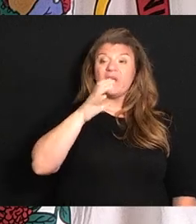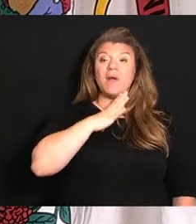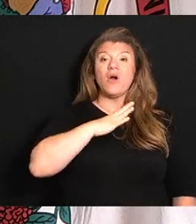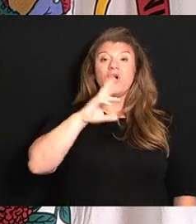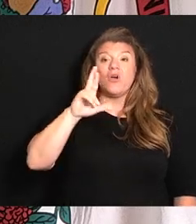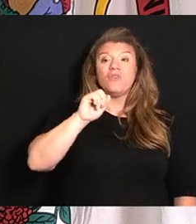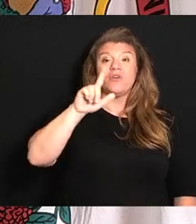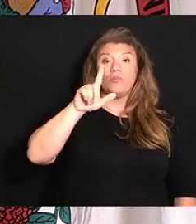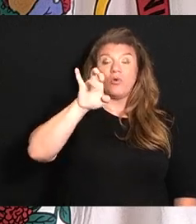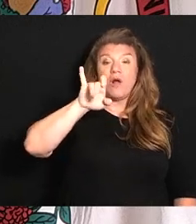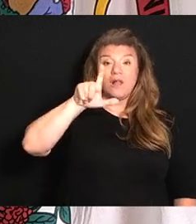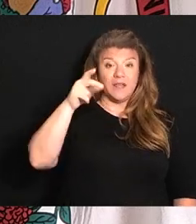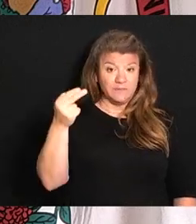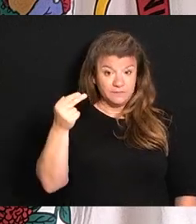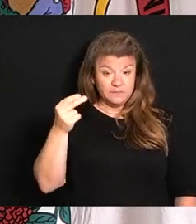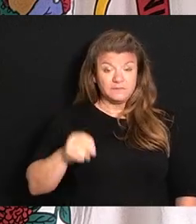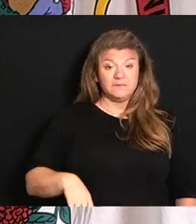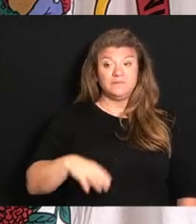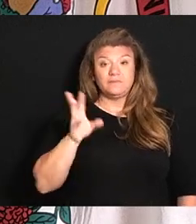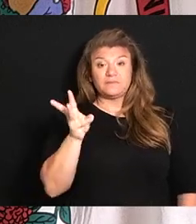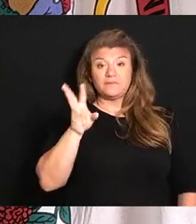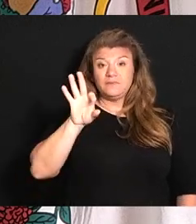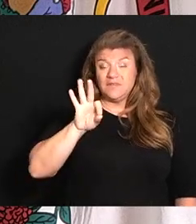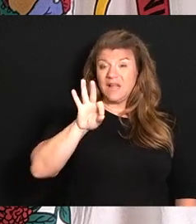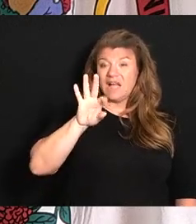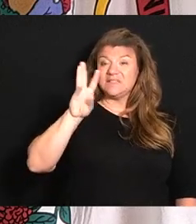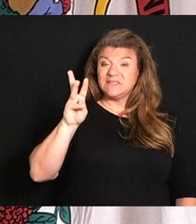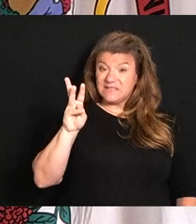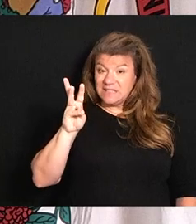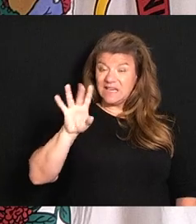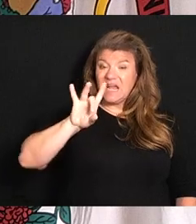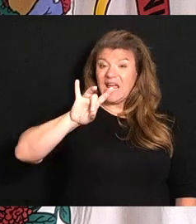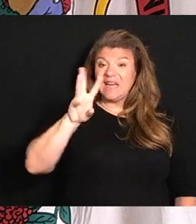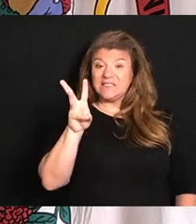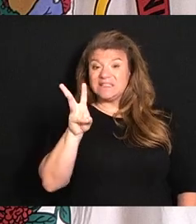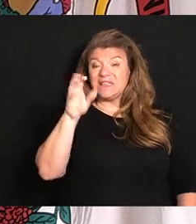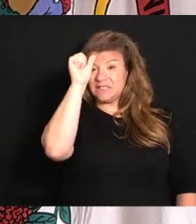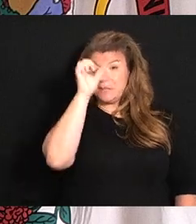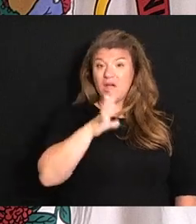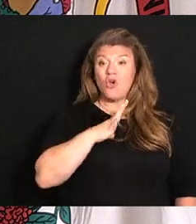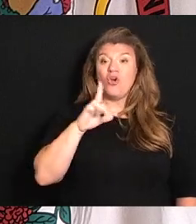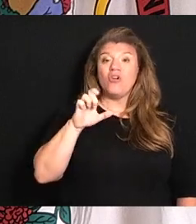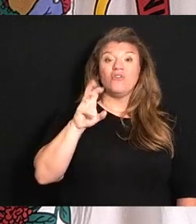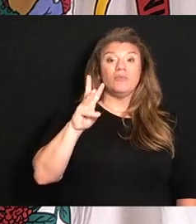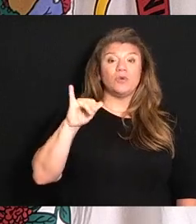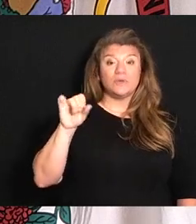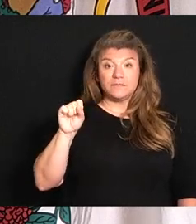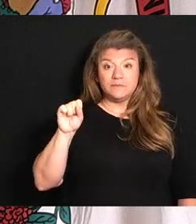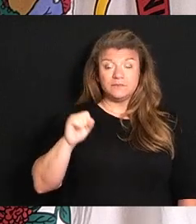from Raleigh County. The 6,916th death, an 86-year-old male from Lewis County.